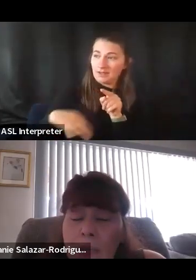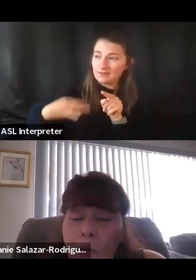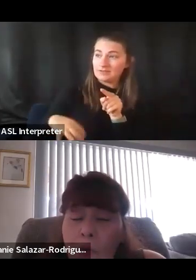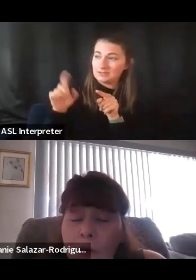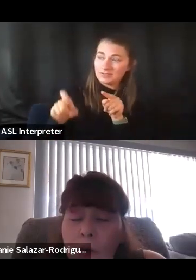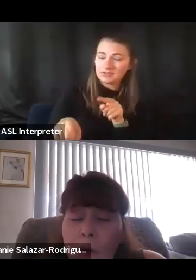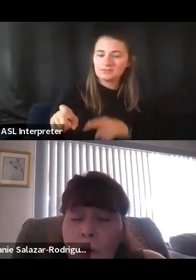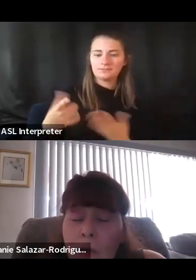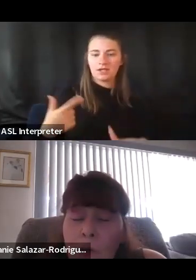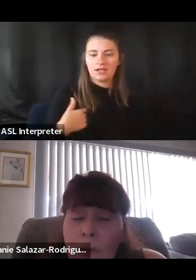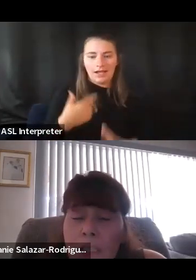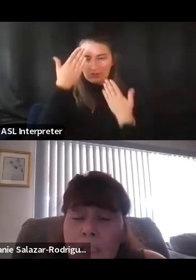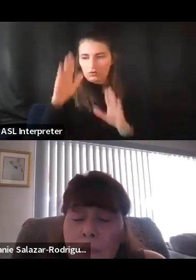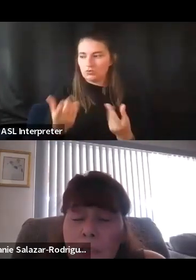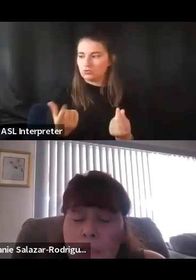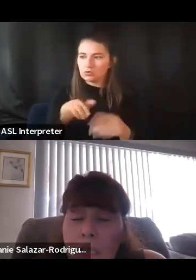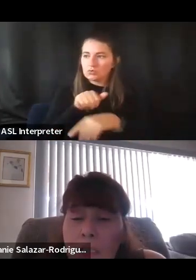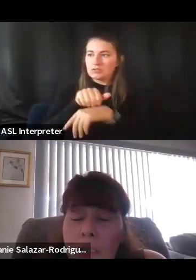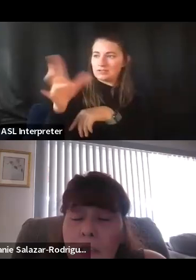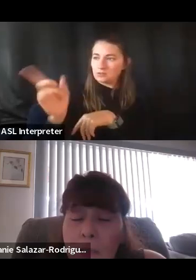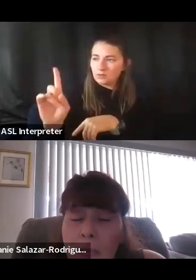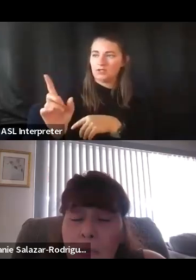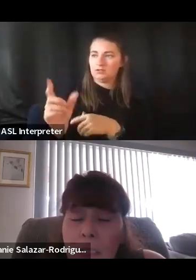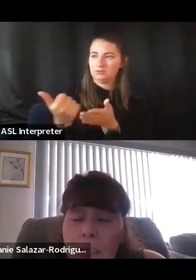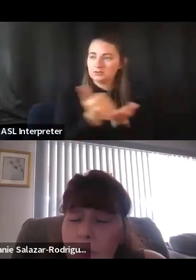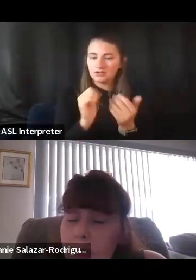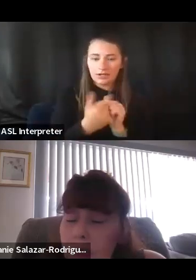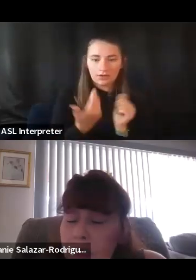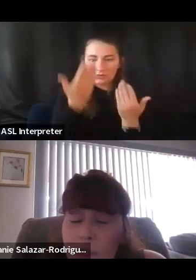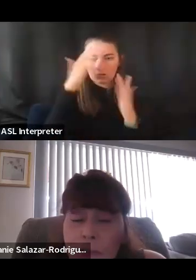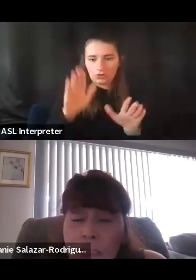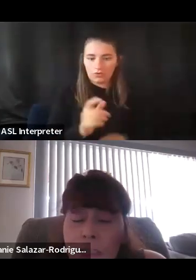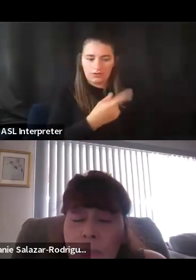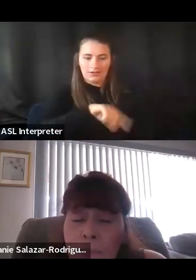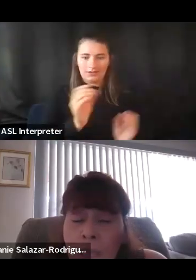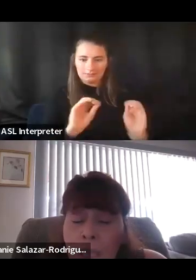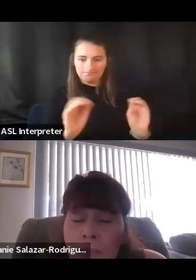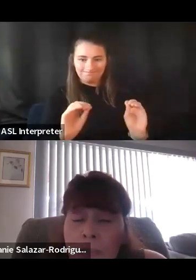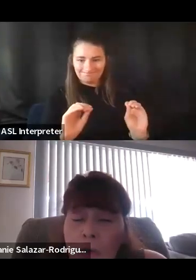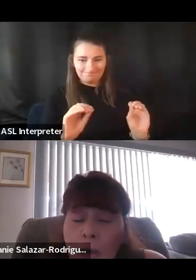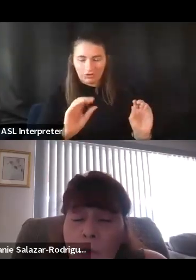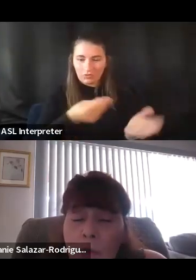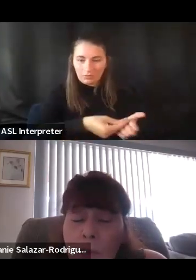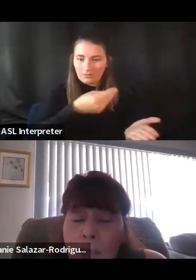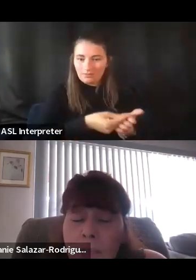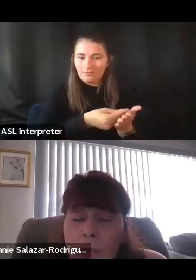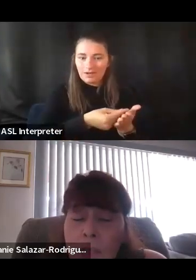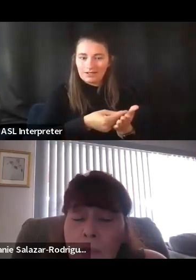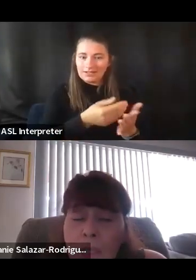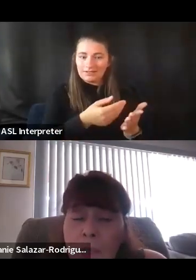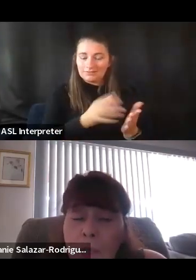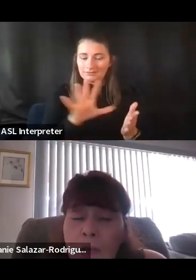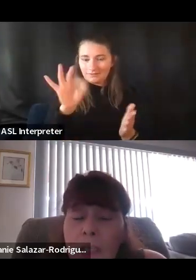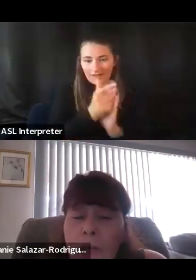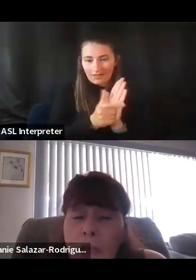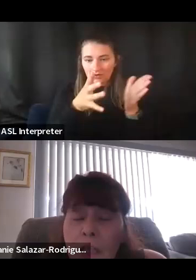I didn't know where to go or where to send them because none of them had money to get attorneys. And so I went back to school and